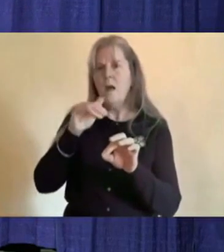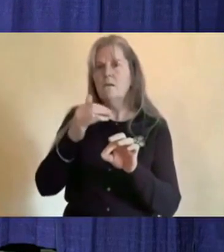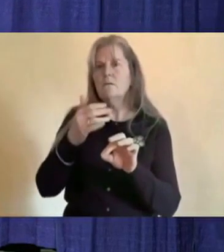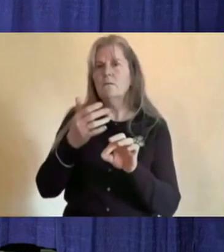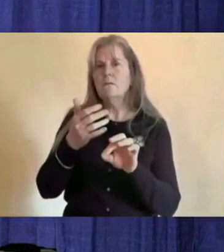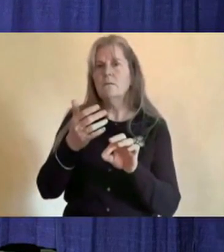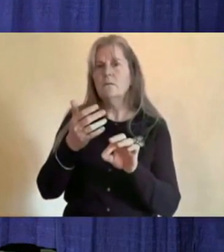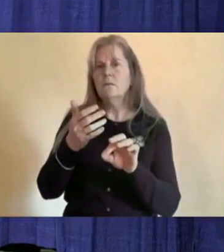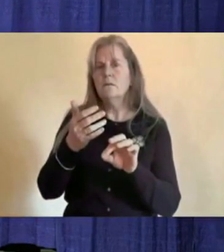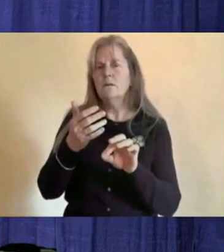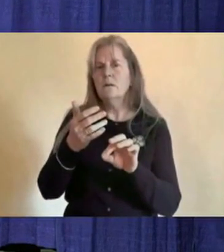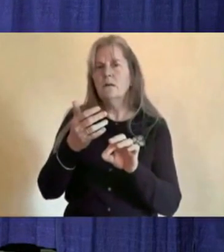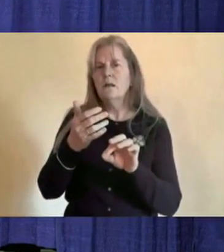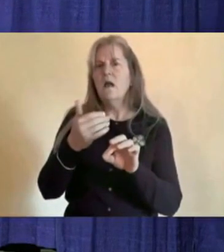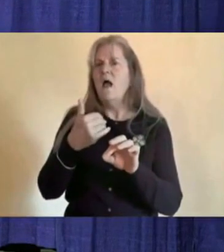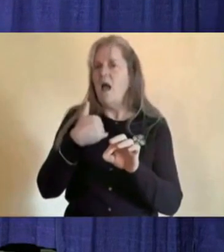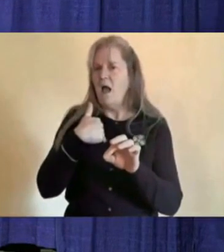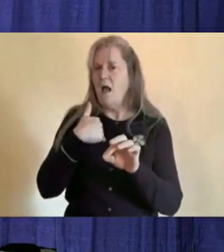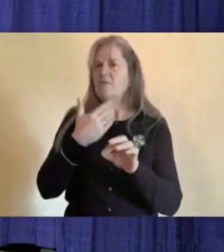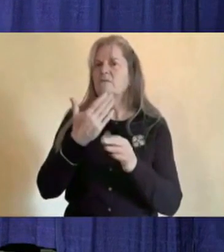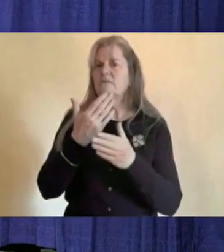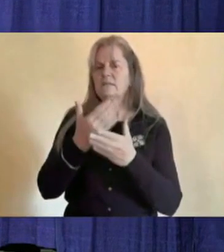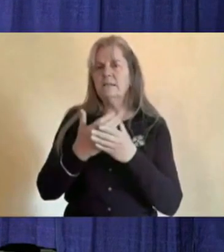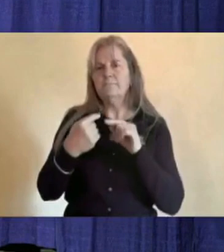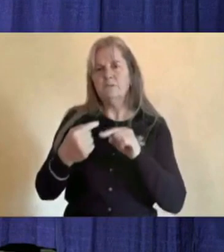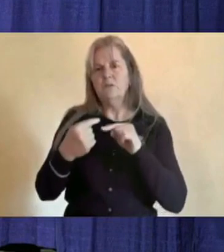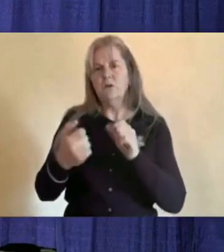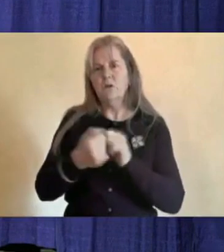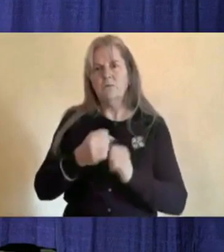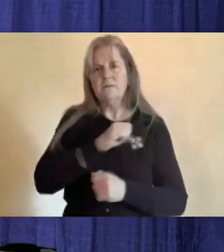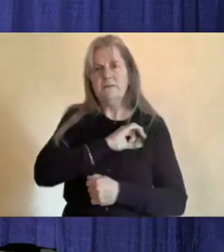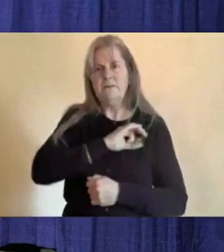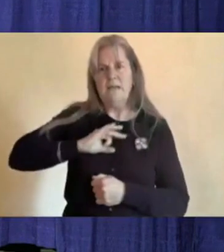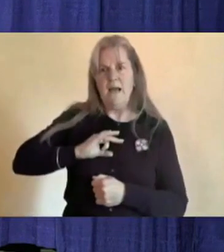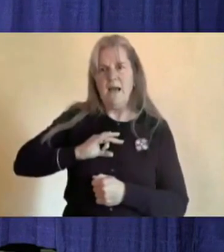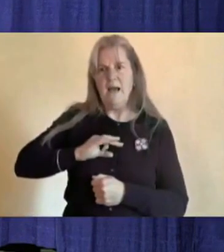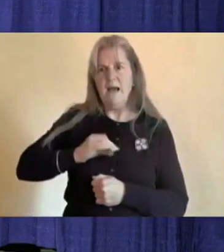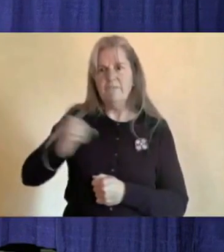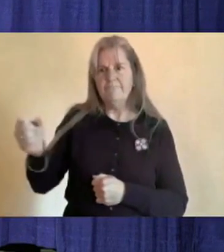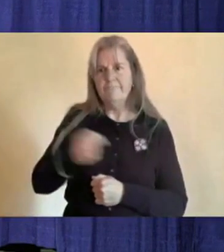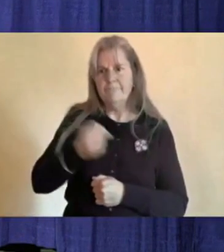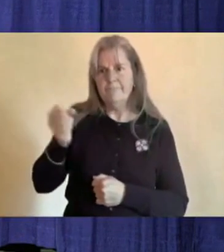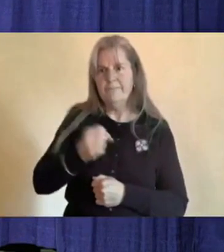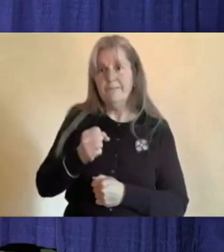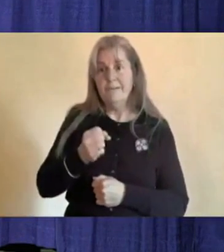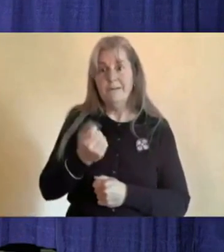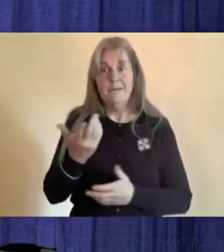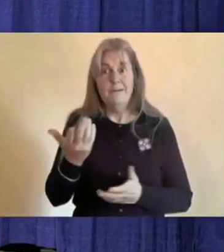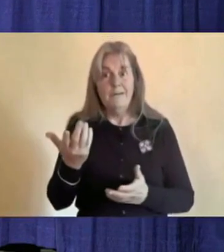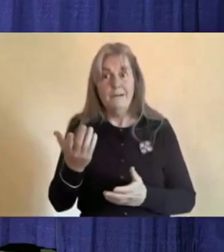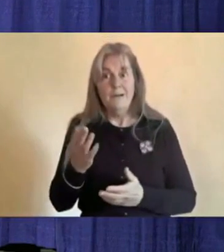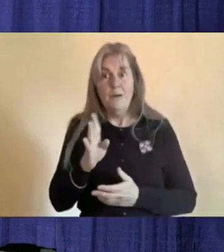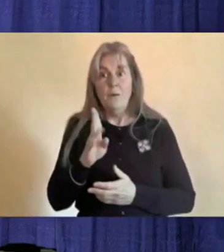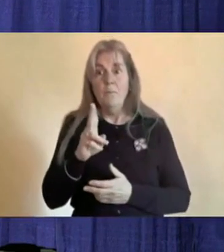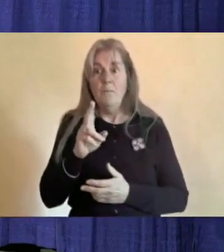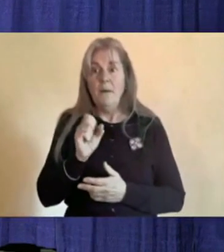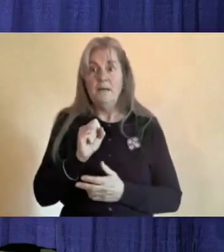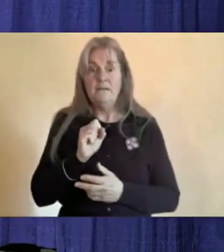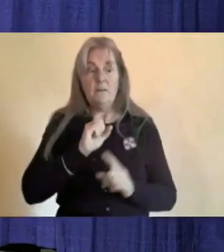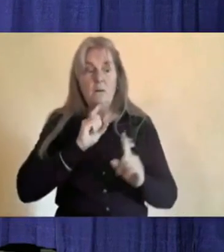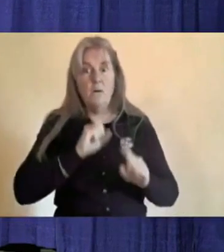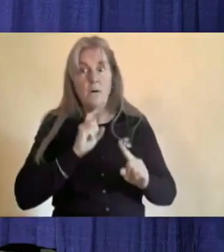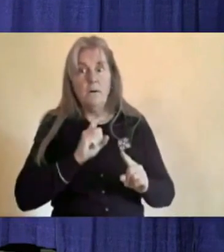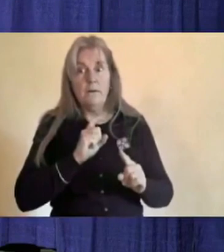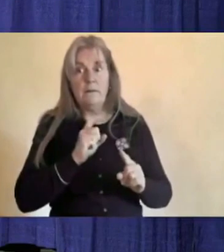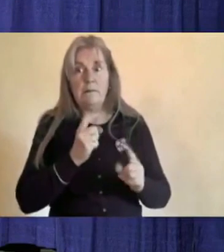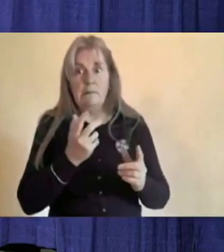have been some staffing challenges as well. So even if we could order many, many more buses, which we can't in Canada, obviously